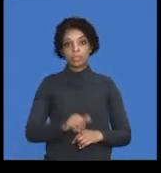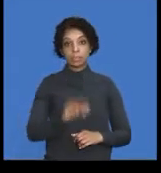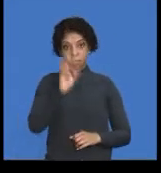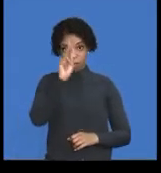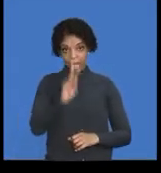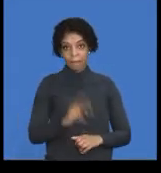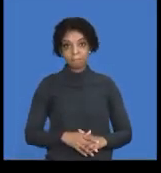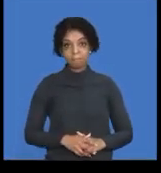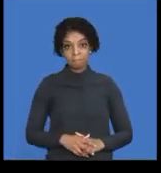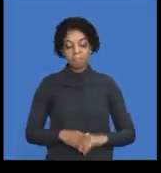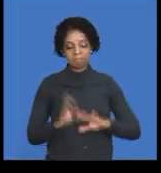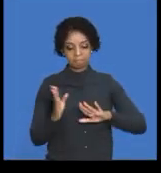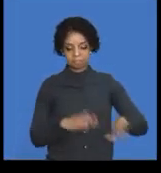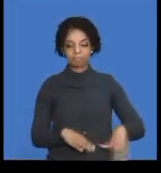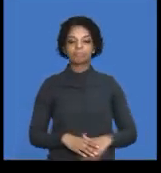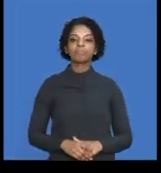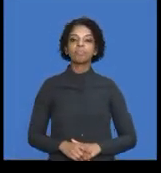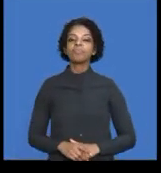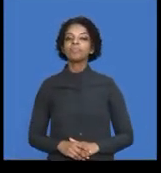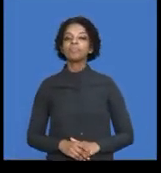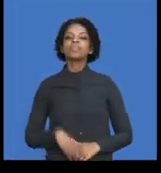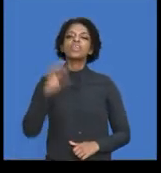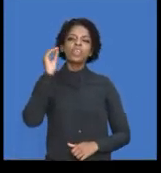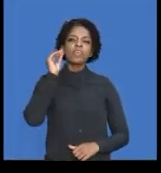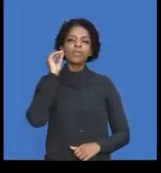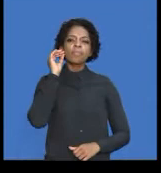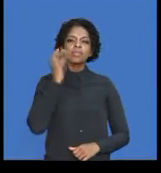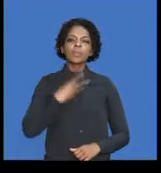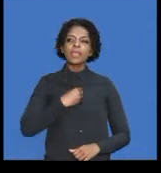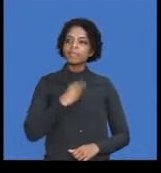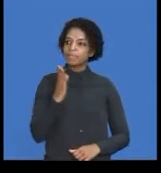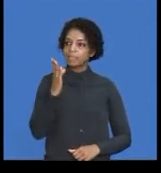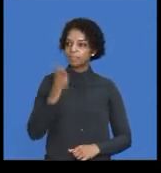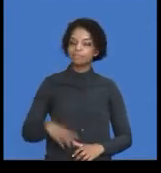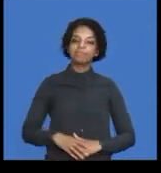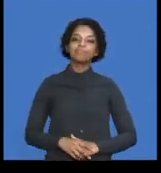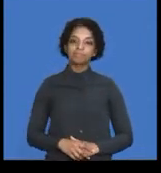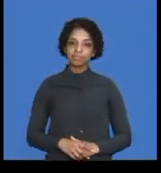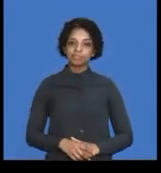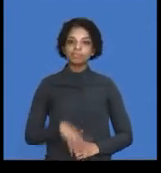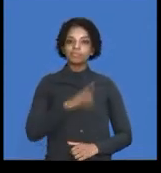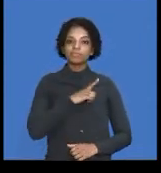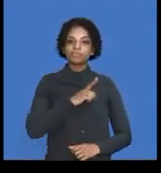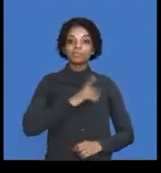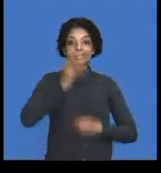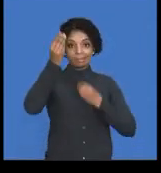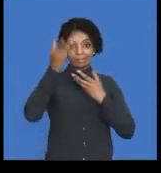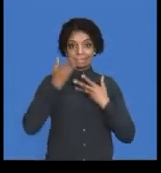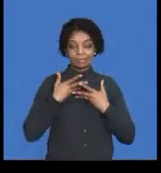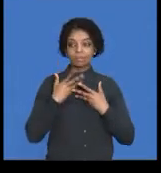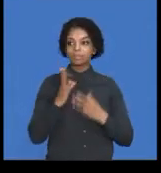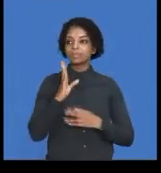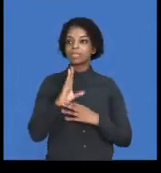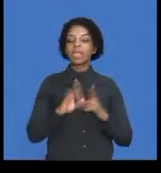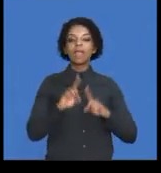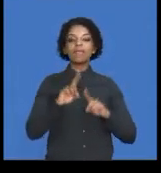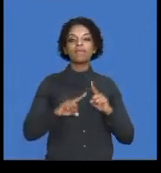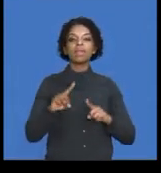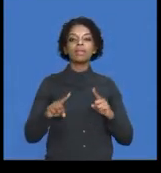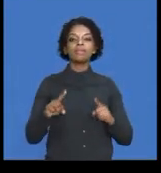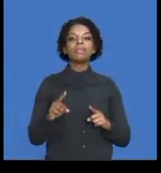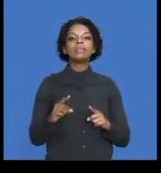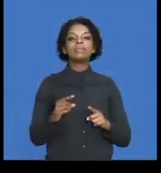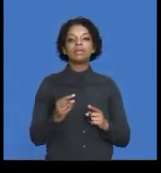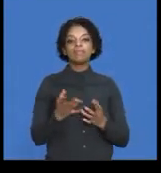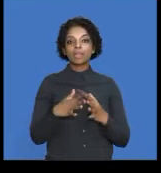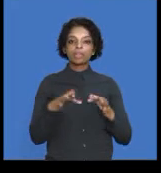This is the information that we have. We are told that our variable costs, and once again, know your variable